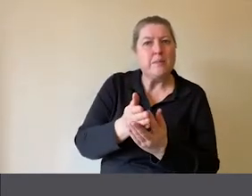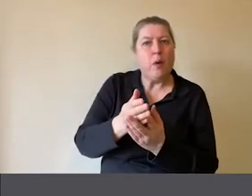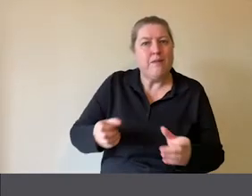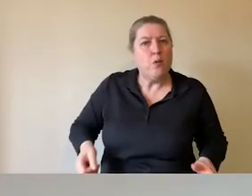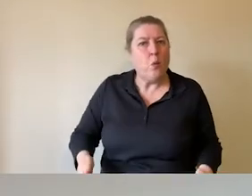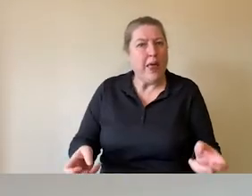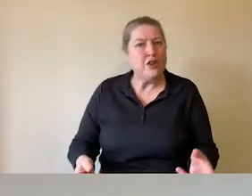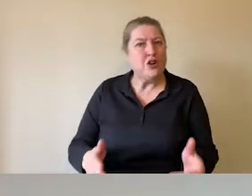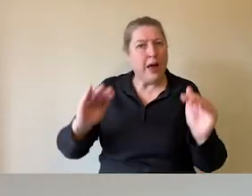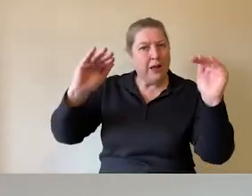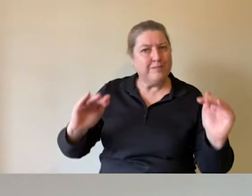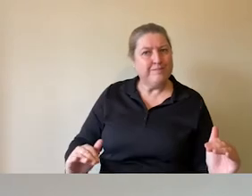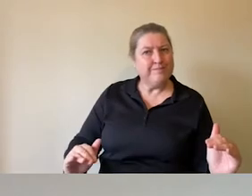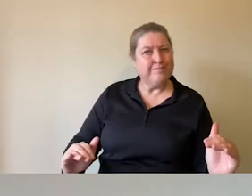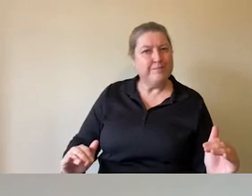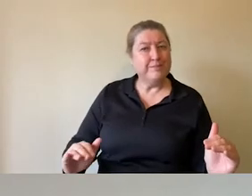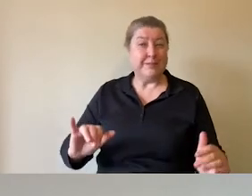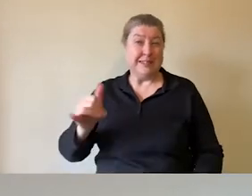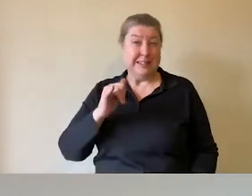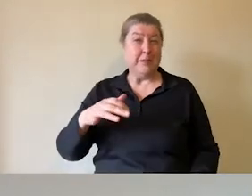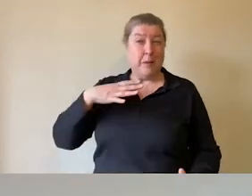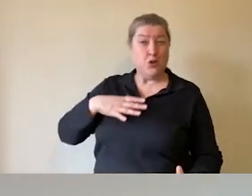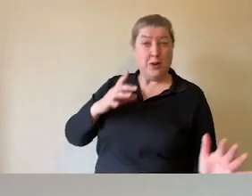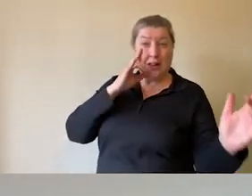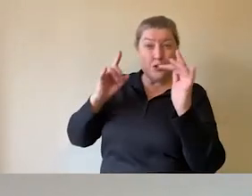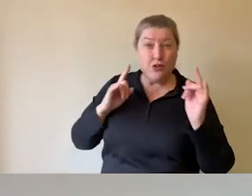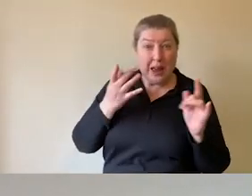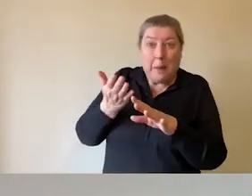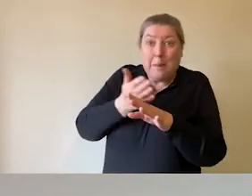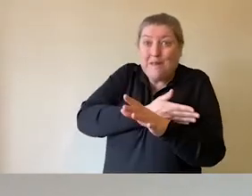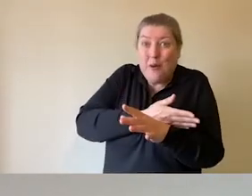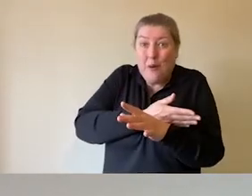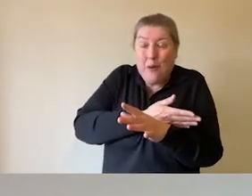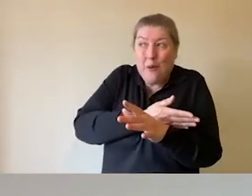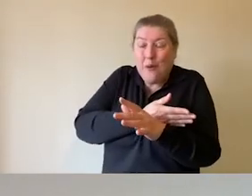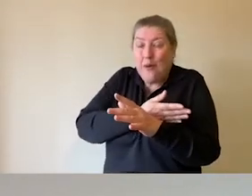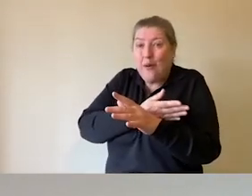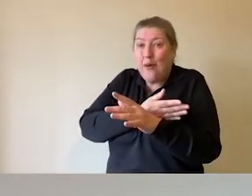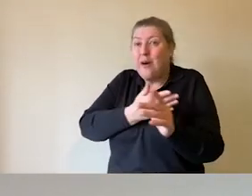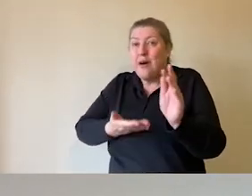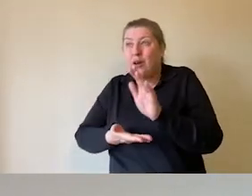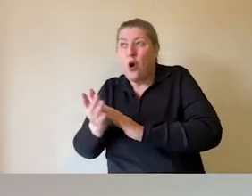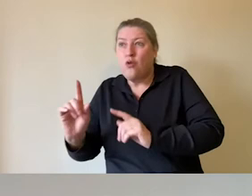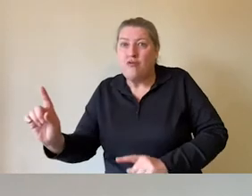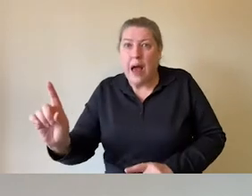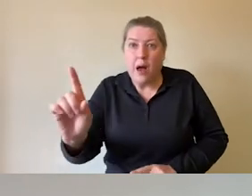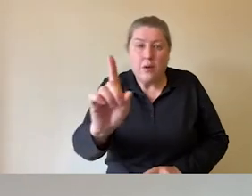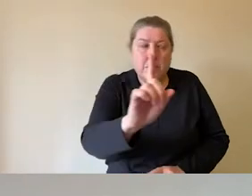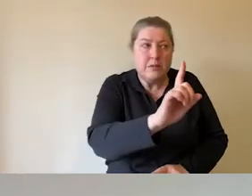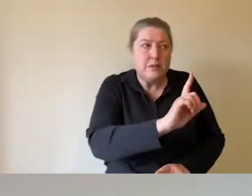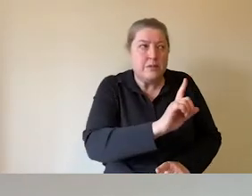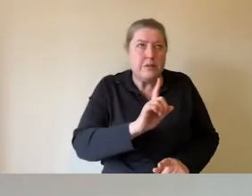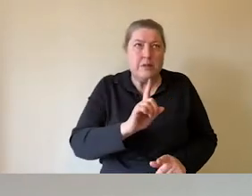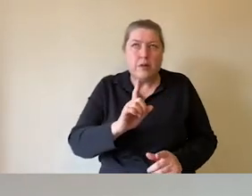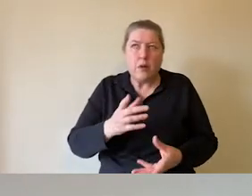sometimes you do have to do that audit beforehand, going round with a different learning template